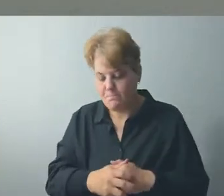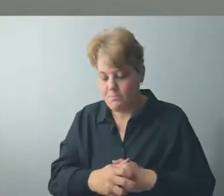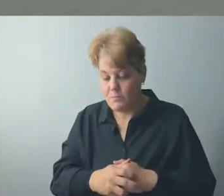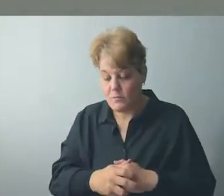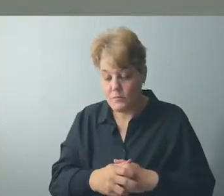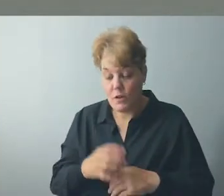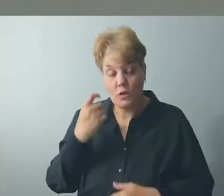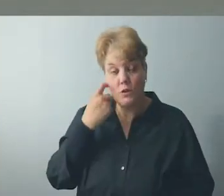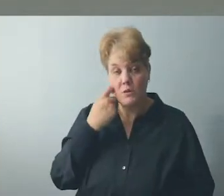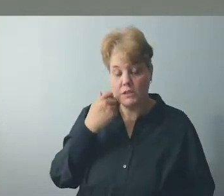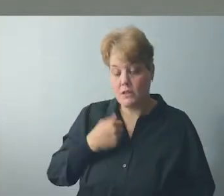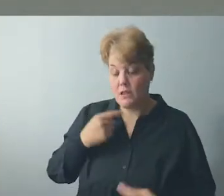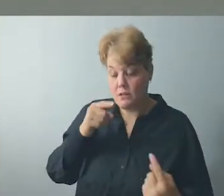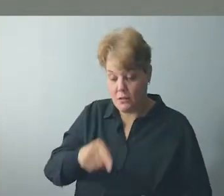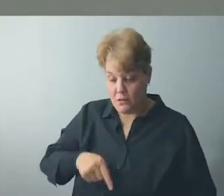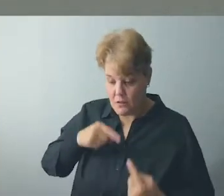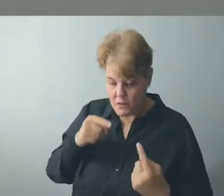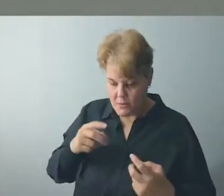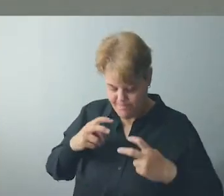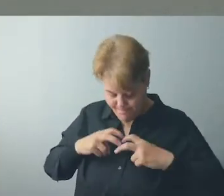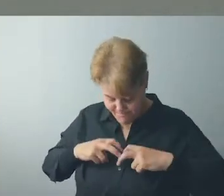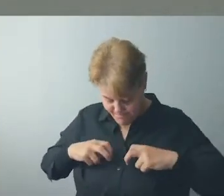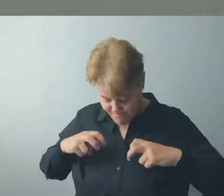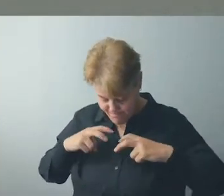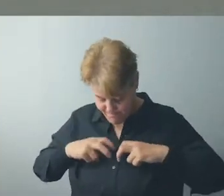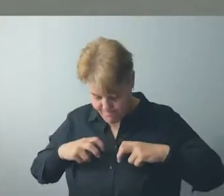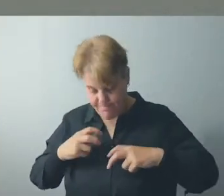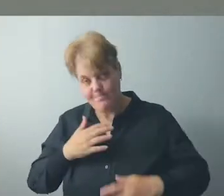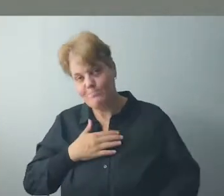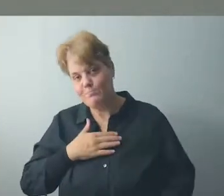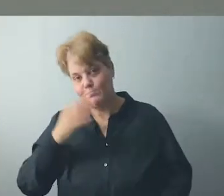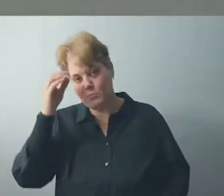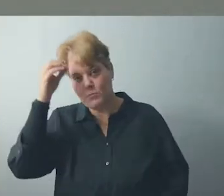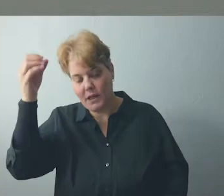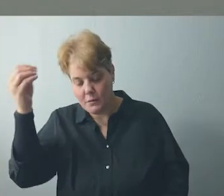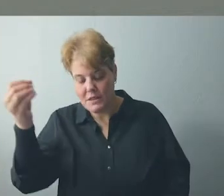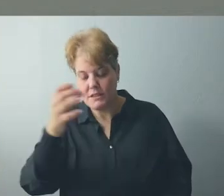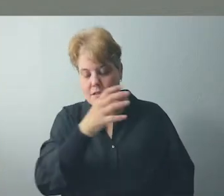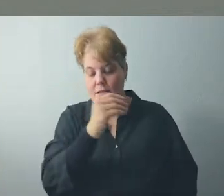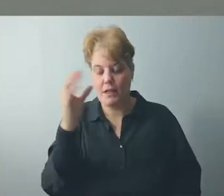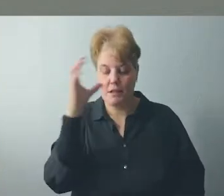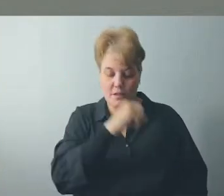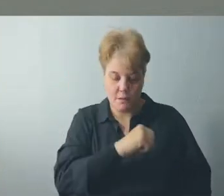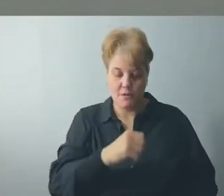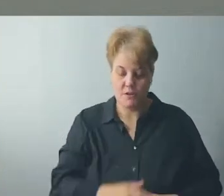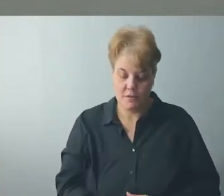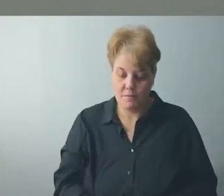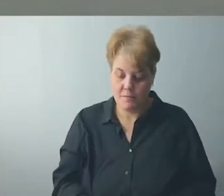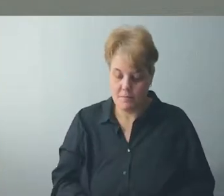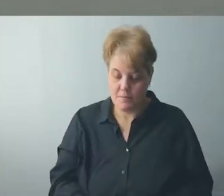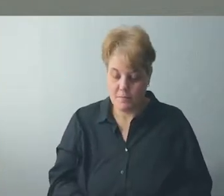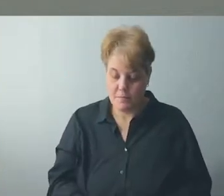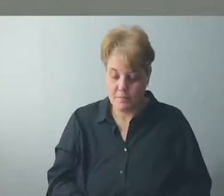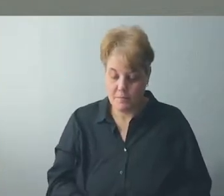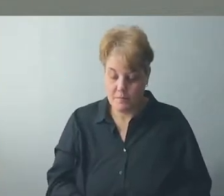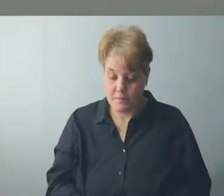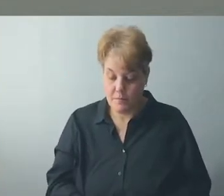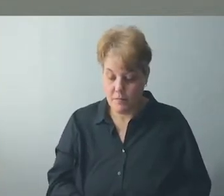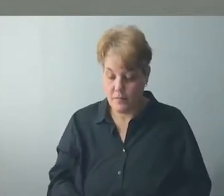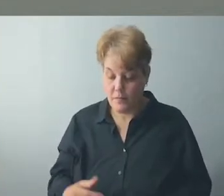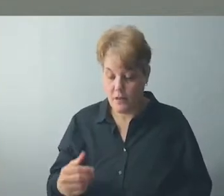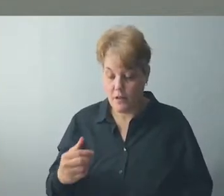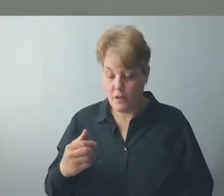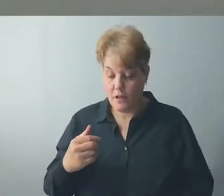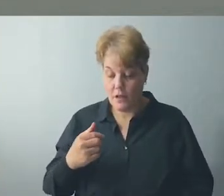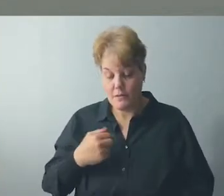in recent days to examine my own opinions and prejudices by people close to me and by our culture